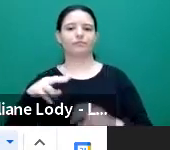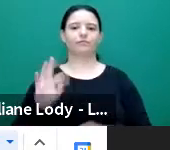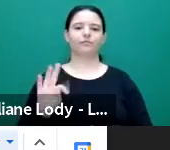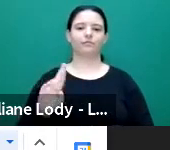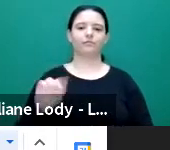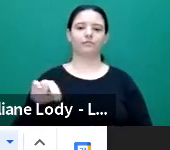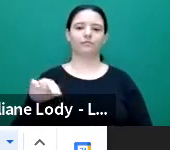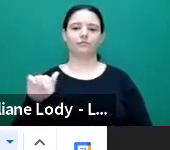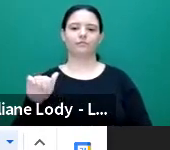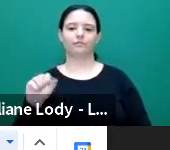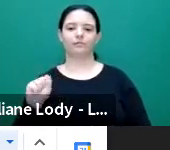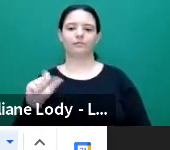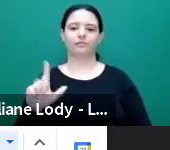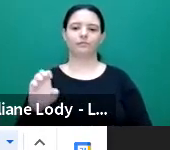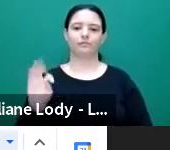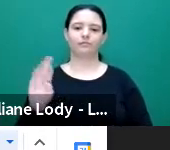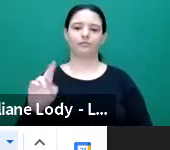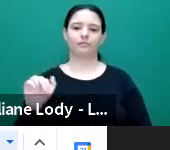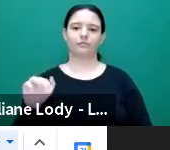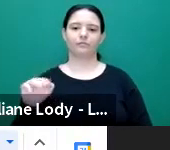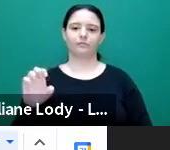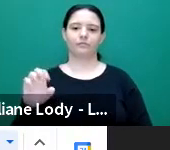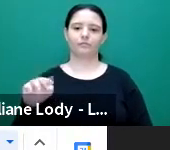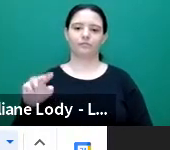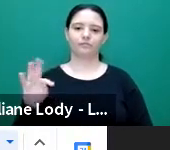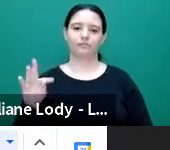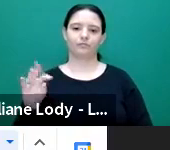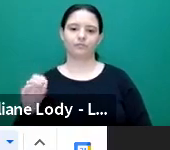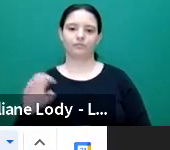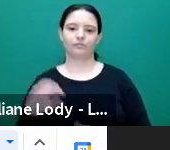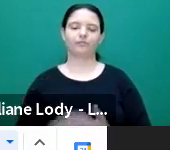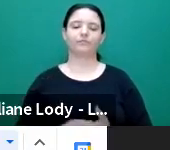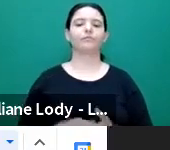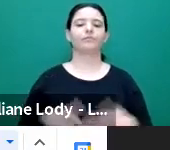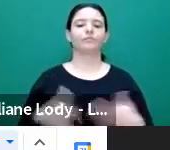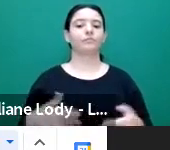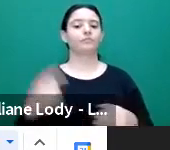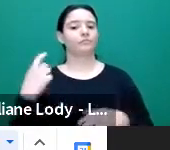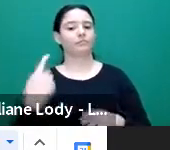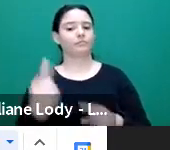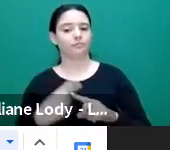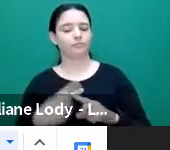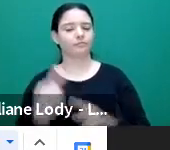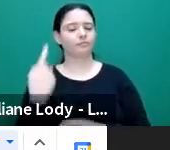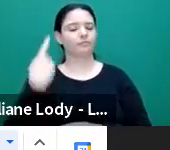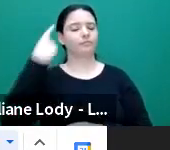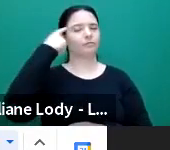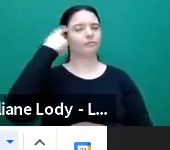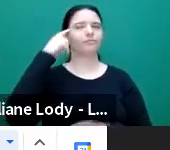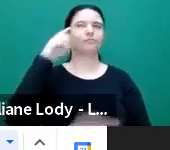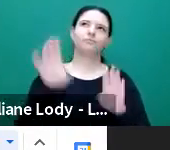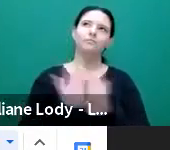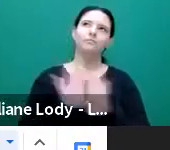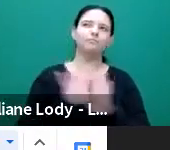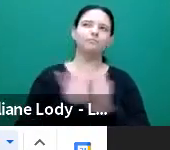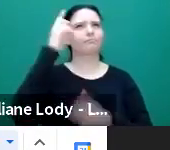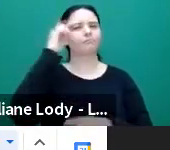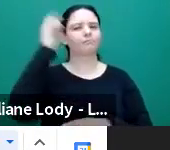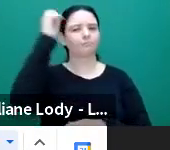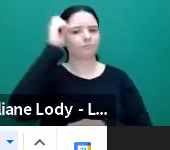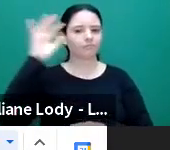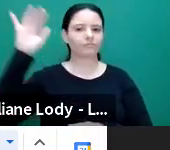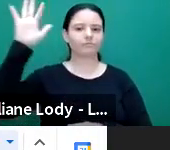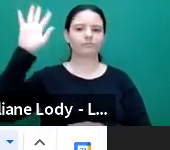the question is also something that I'm thinking about my research. Right. Considering